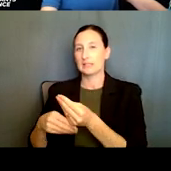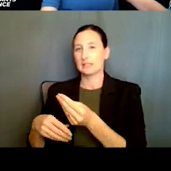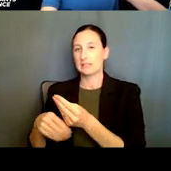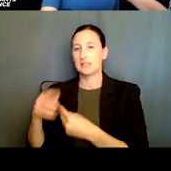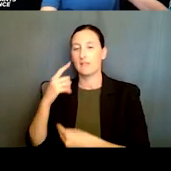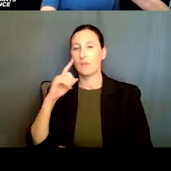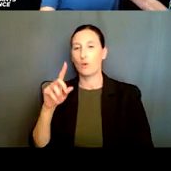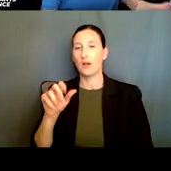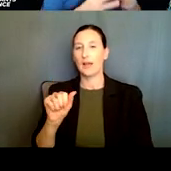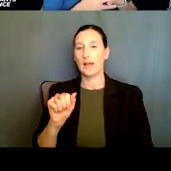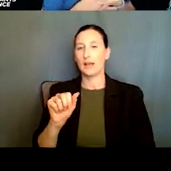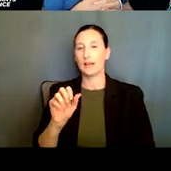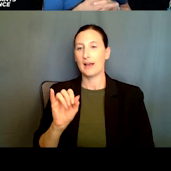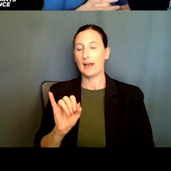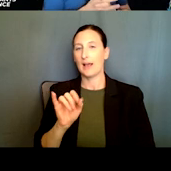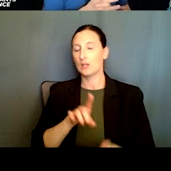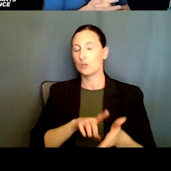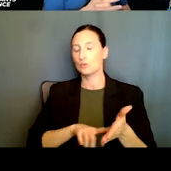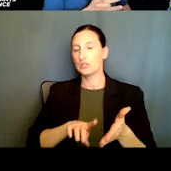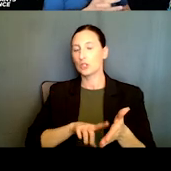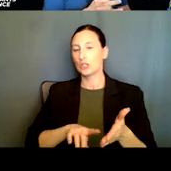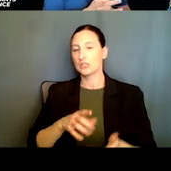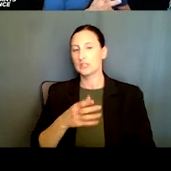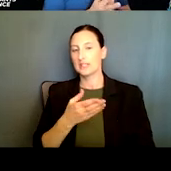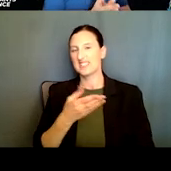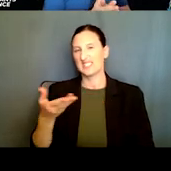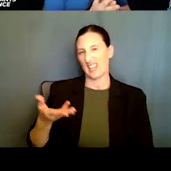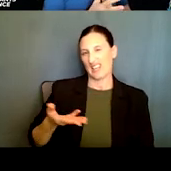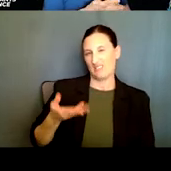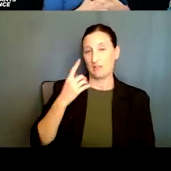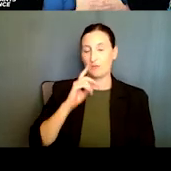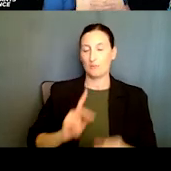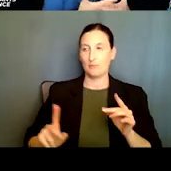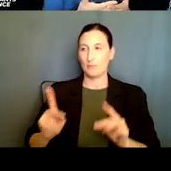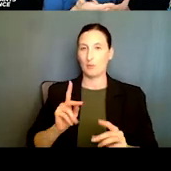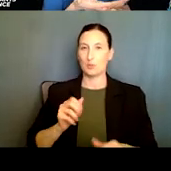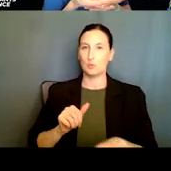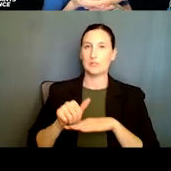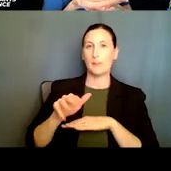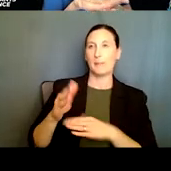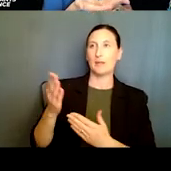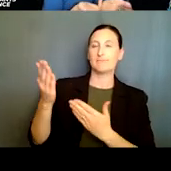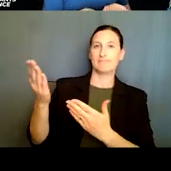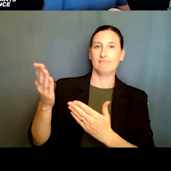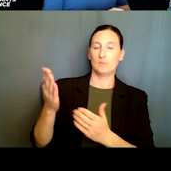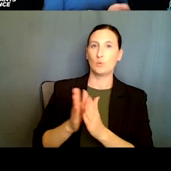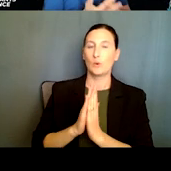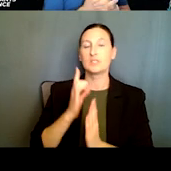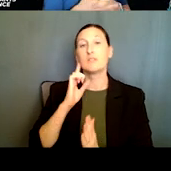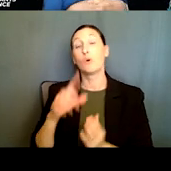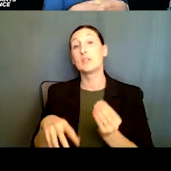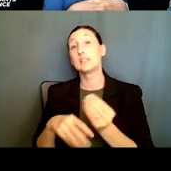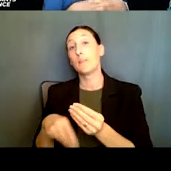institutes. So this is, um, an invitation for people to submit requests for supplemental funding. Uh,